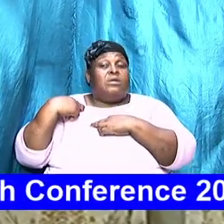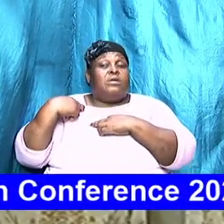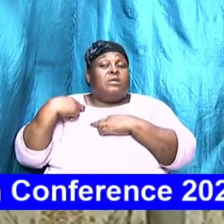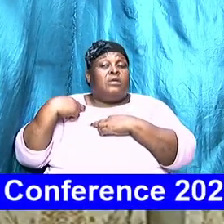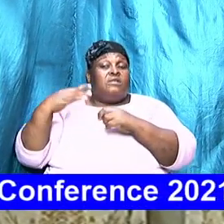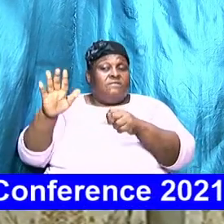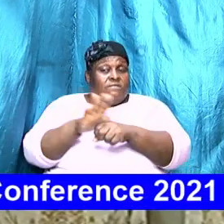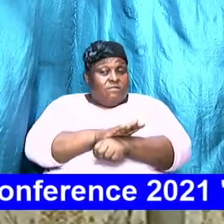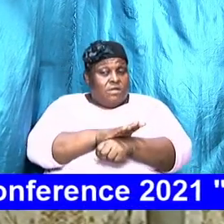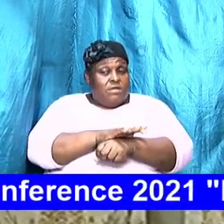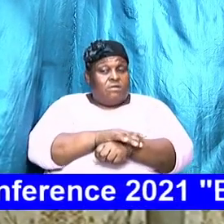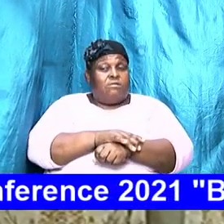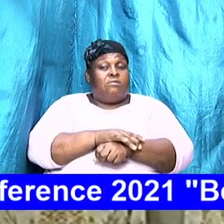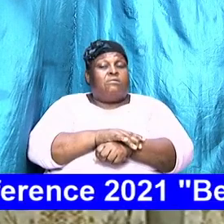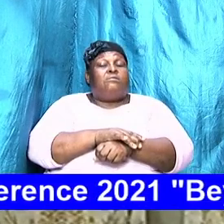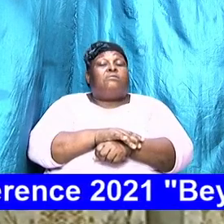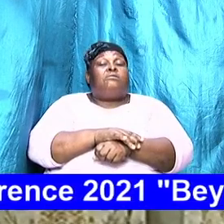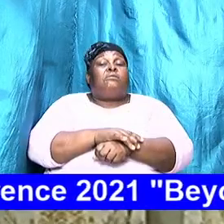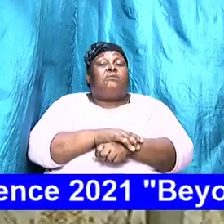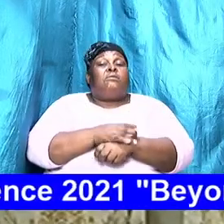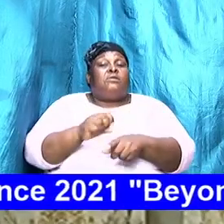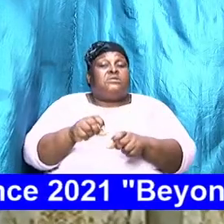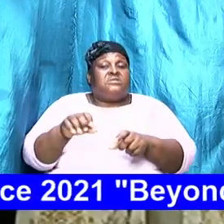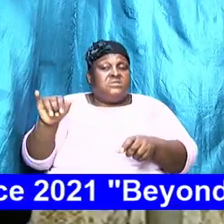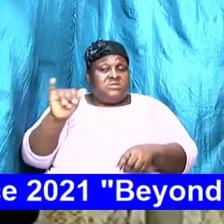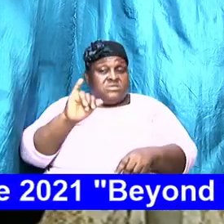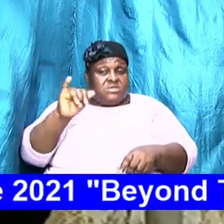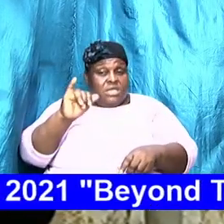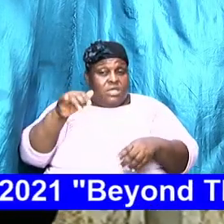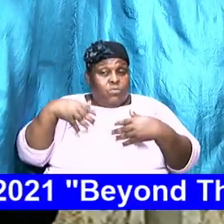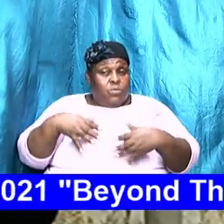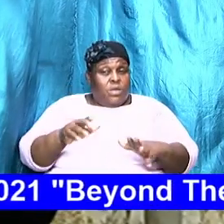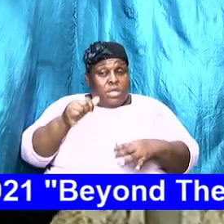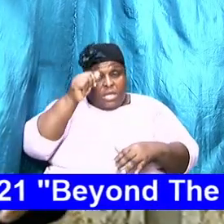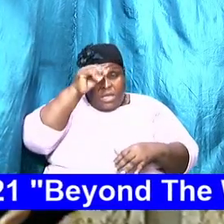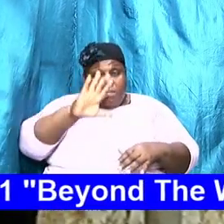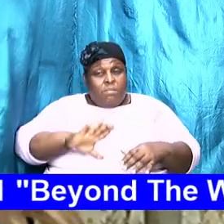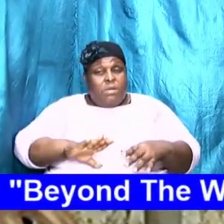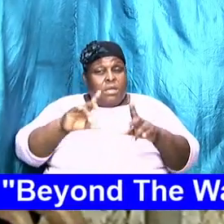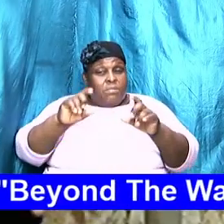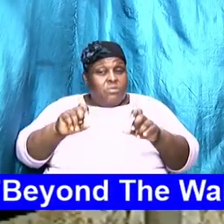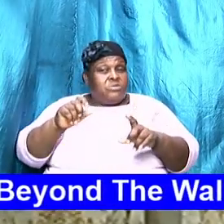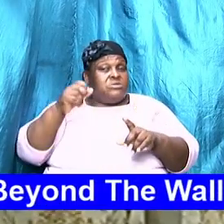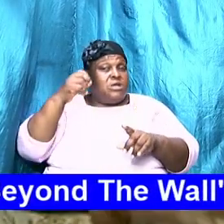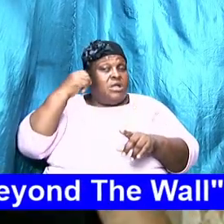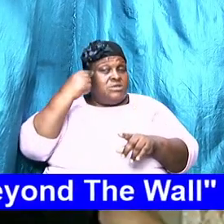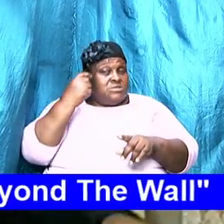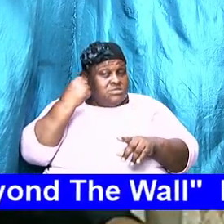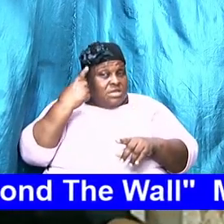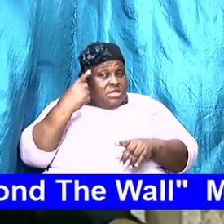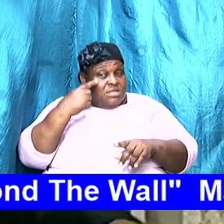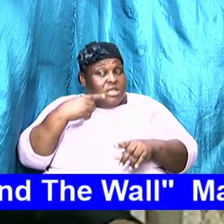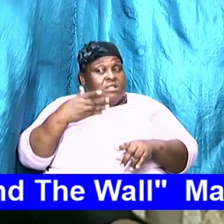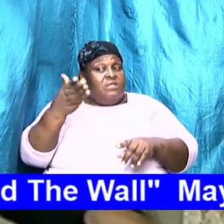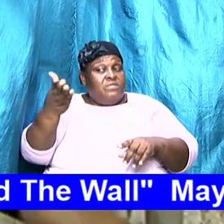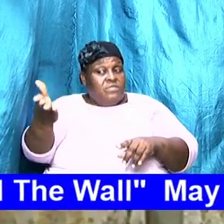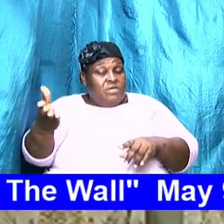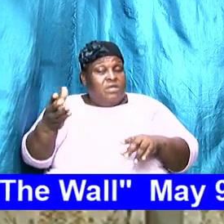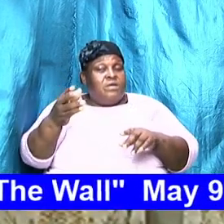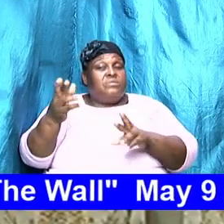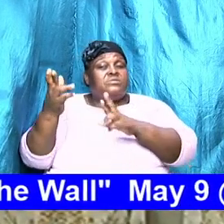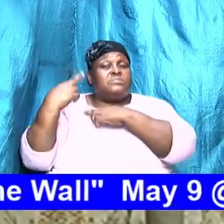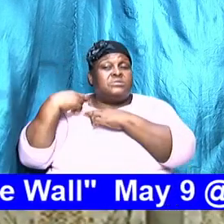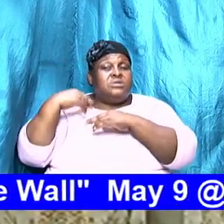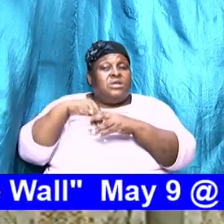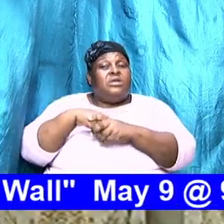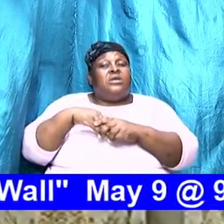the same way men must understand that we have to assist also so that their responsibility in